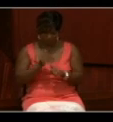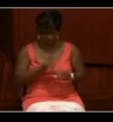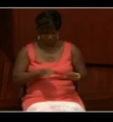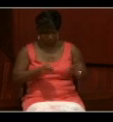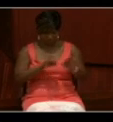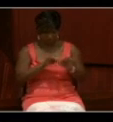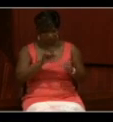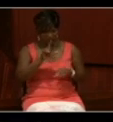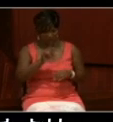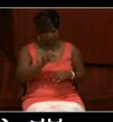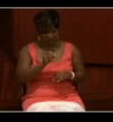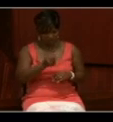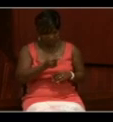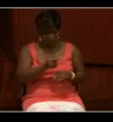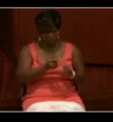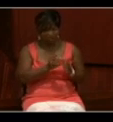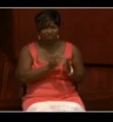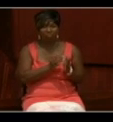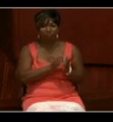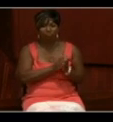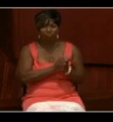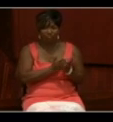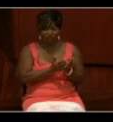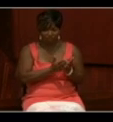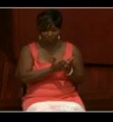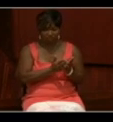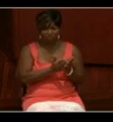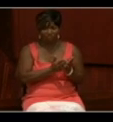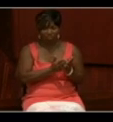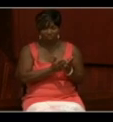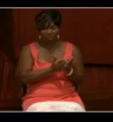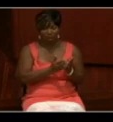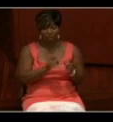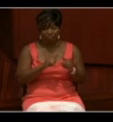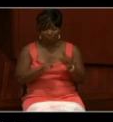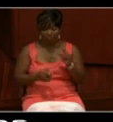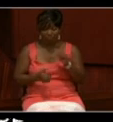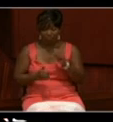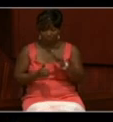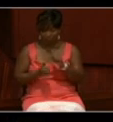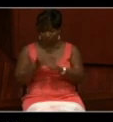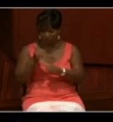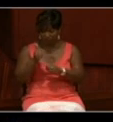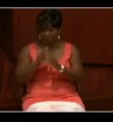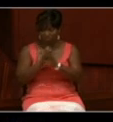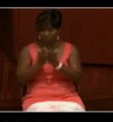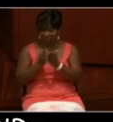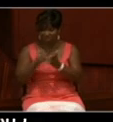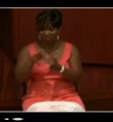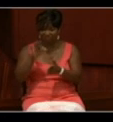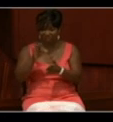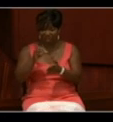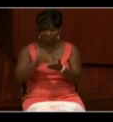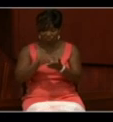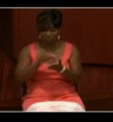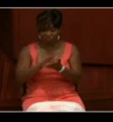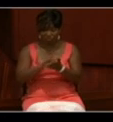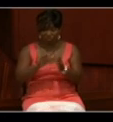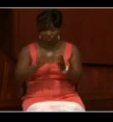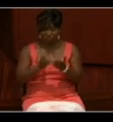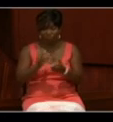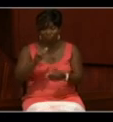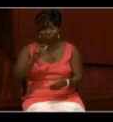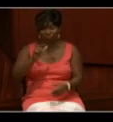used by the Naval Records and Library. However, the bulk of our log books is found in Record Group 24 and Entry 118,